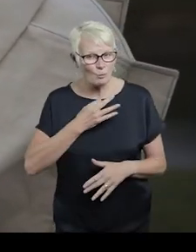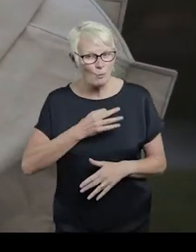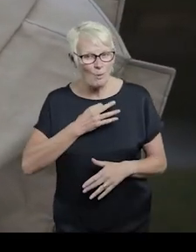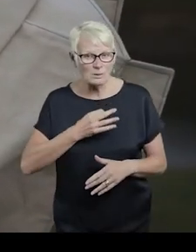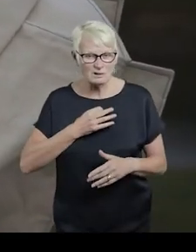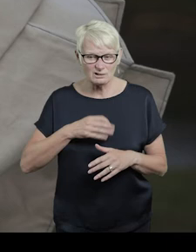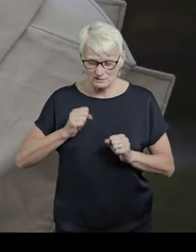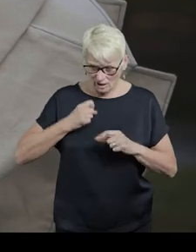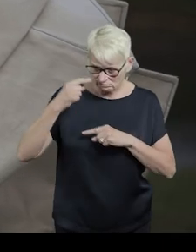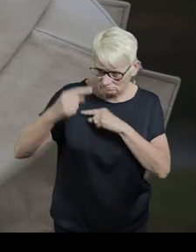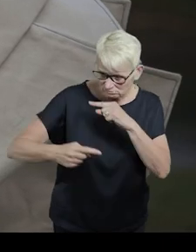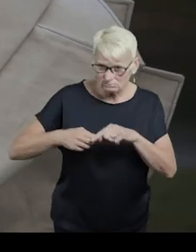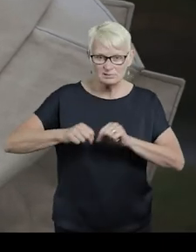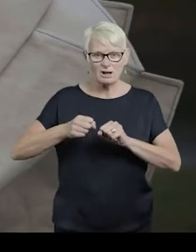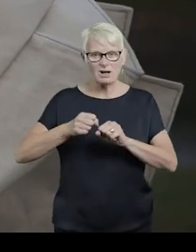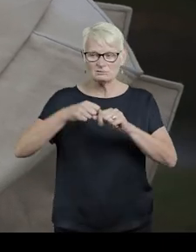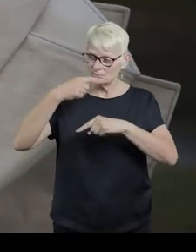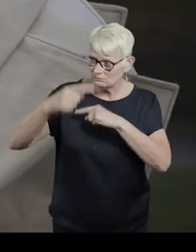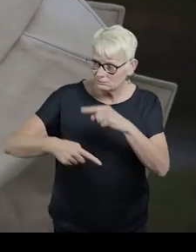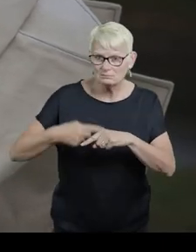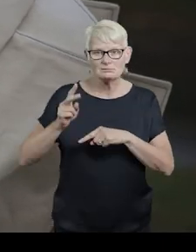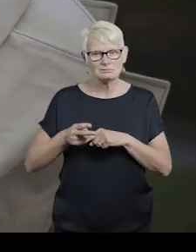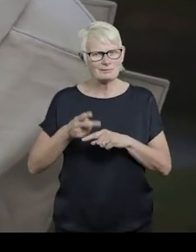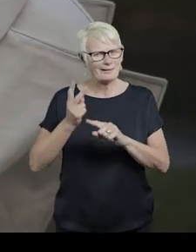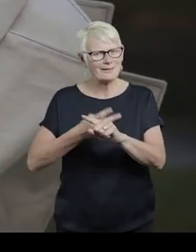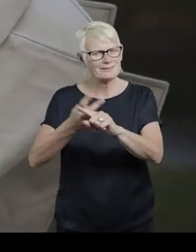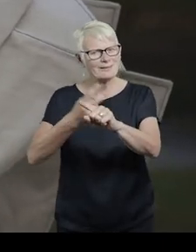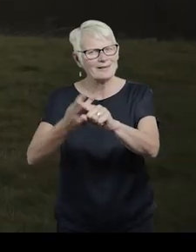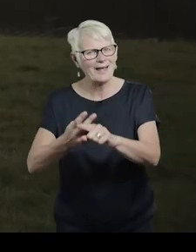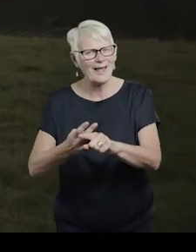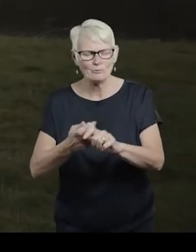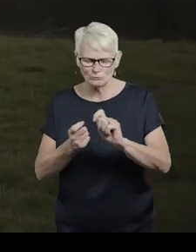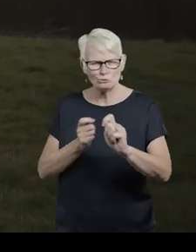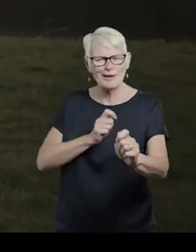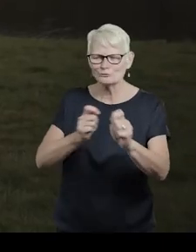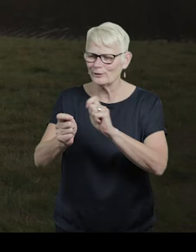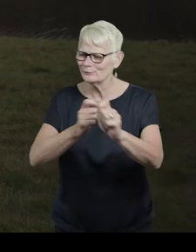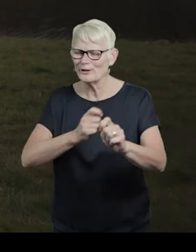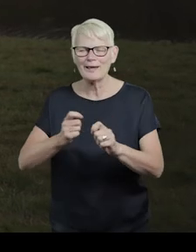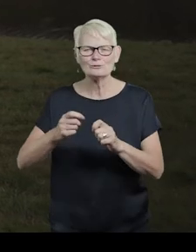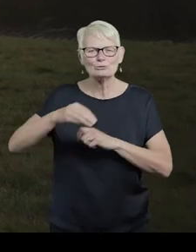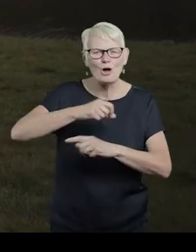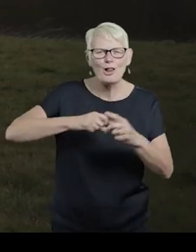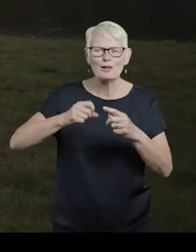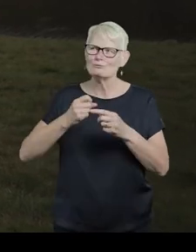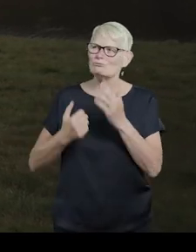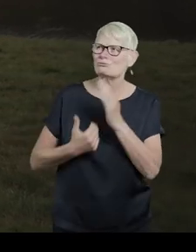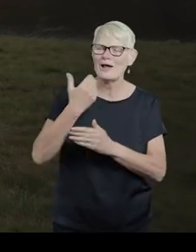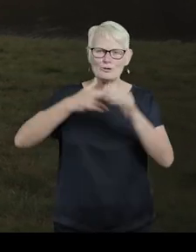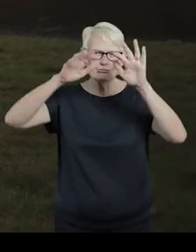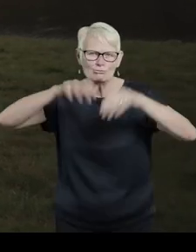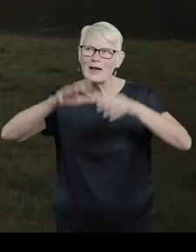is cyclical narrative. Begin and begin again. Metamorphosis. Salt. Fresh